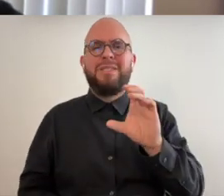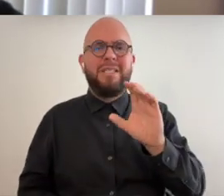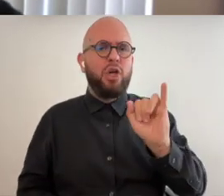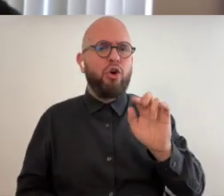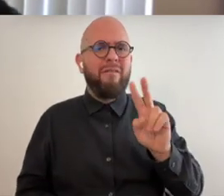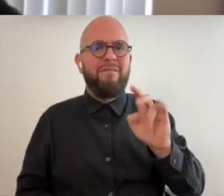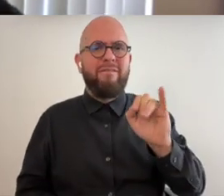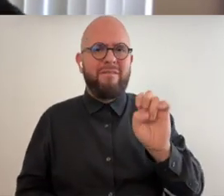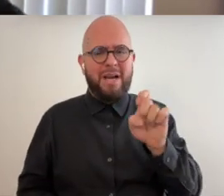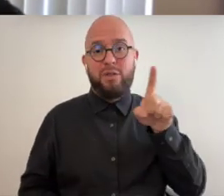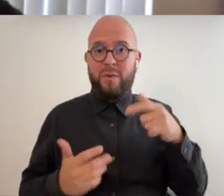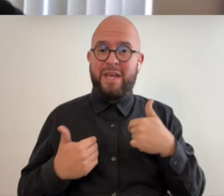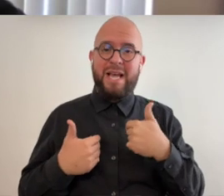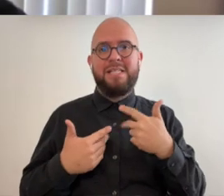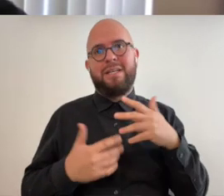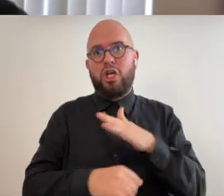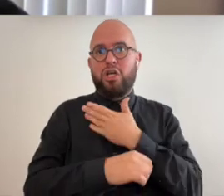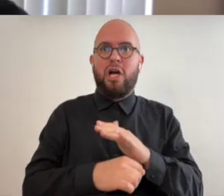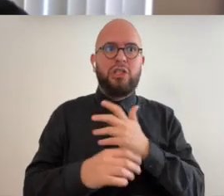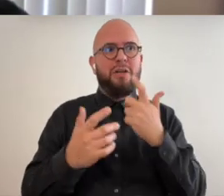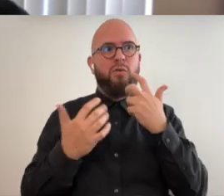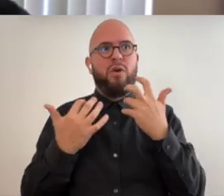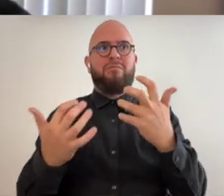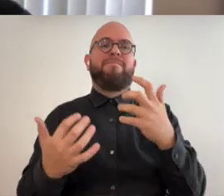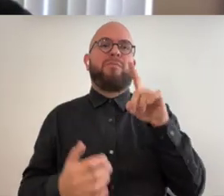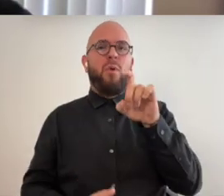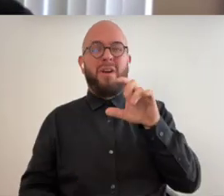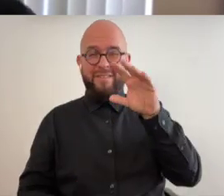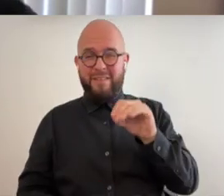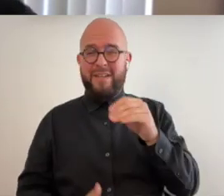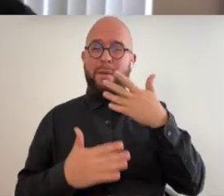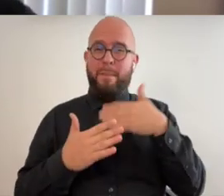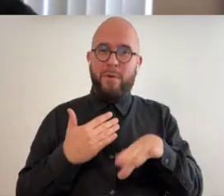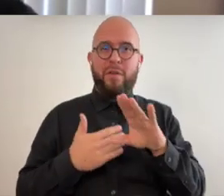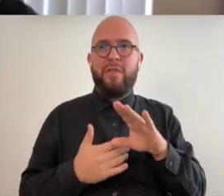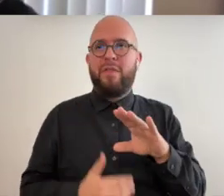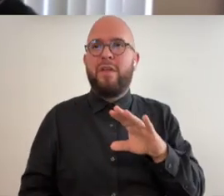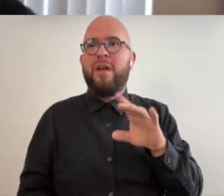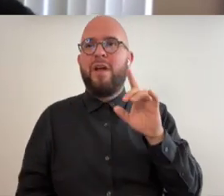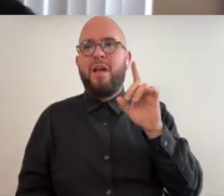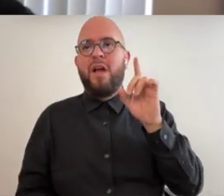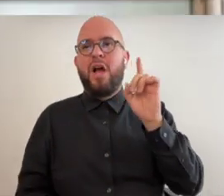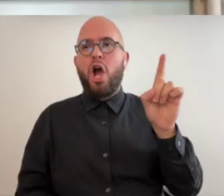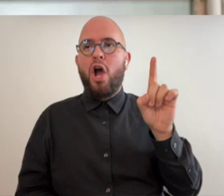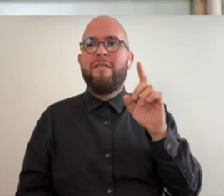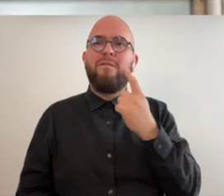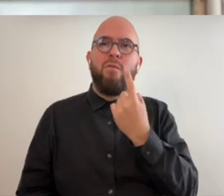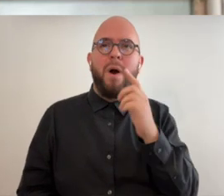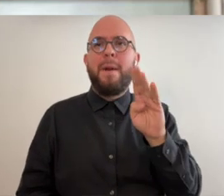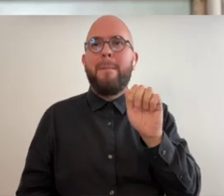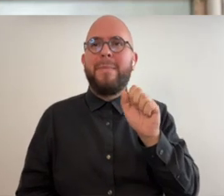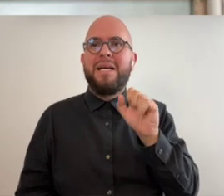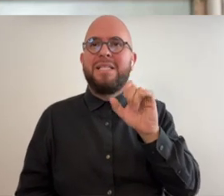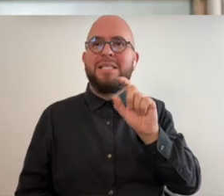he's doing a concert celebrating the 150th birth of bassist sergey kusavitsky oh wow a